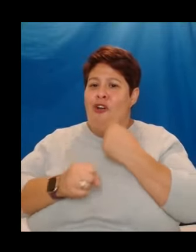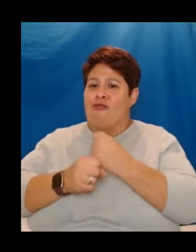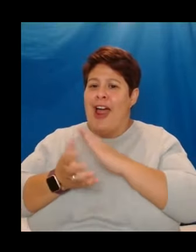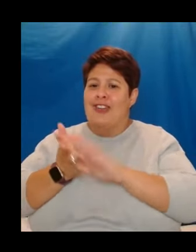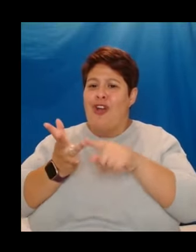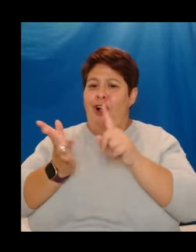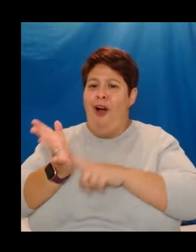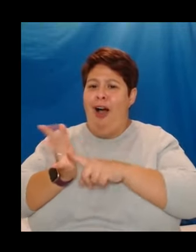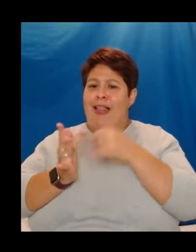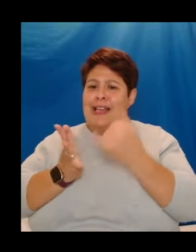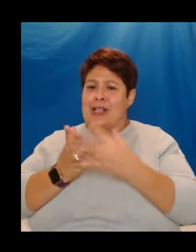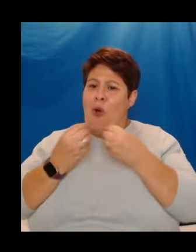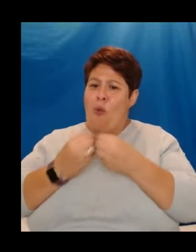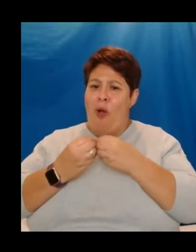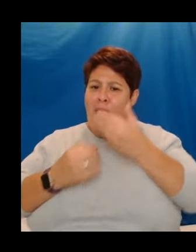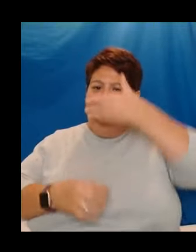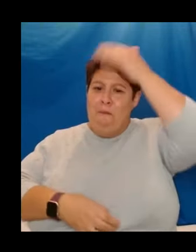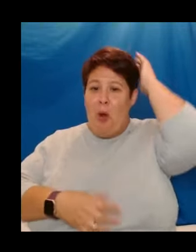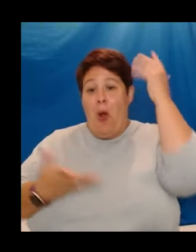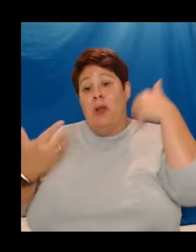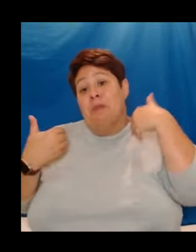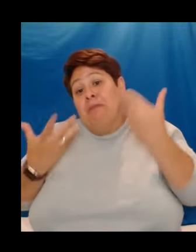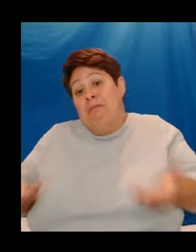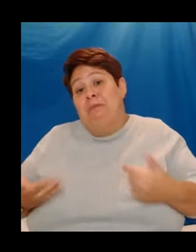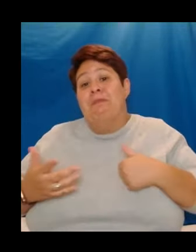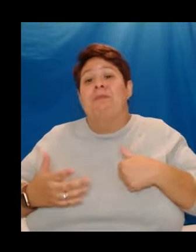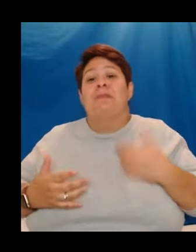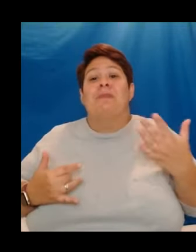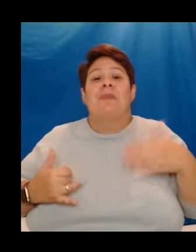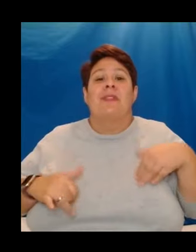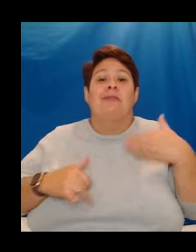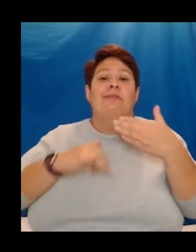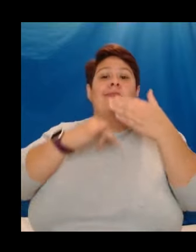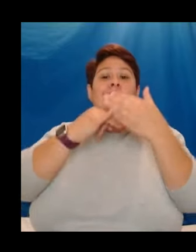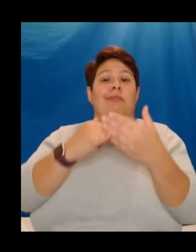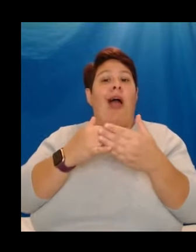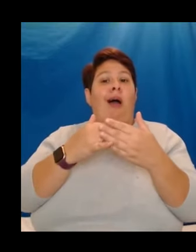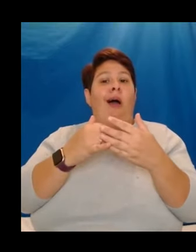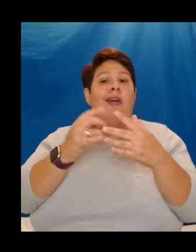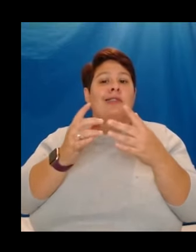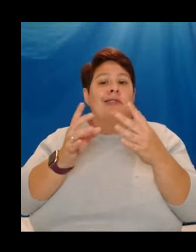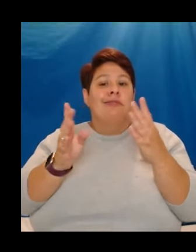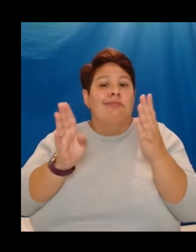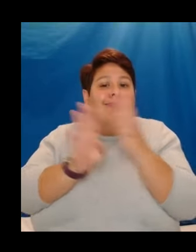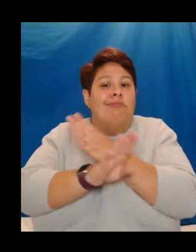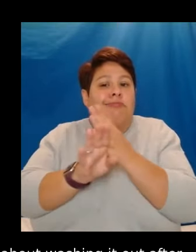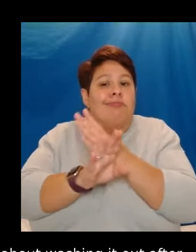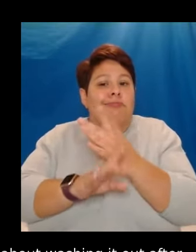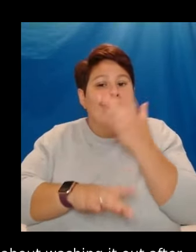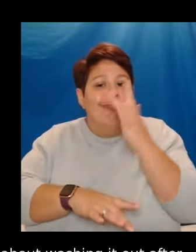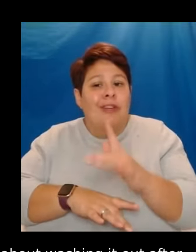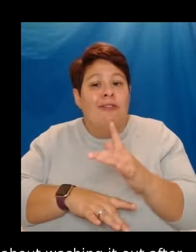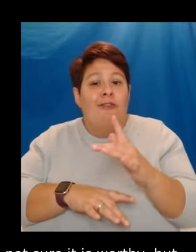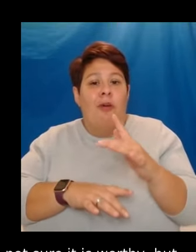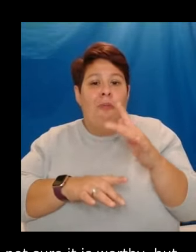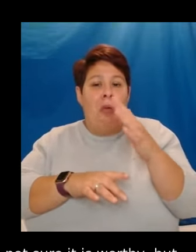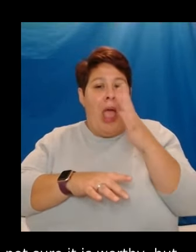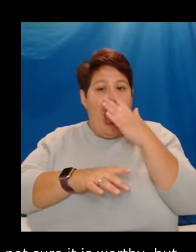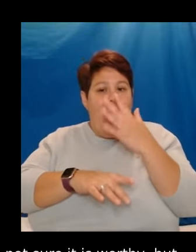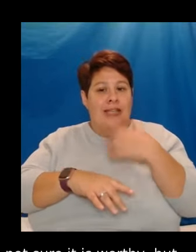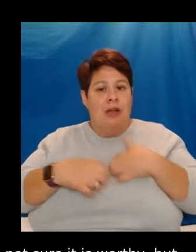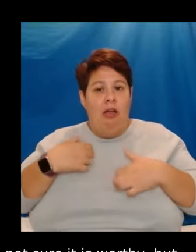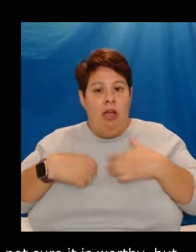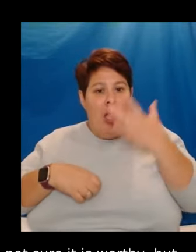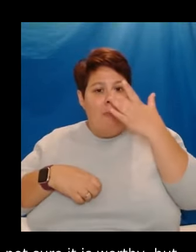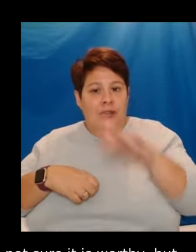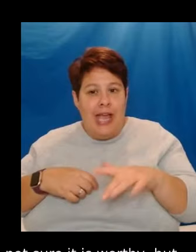you know. And my final ruse was perhaps my best. From a very young age, I pretended to be interested in the